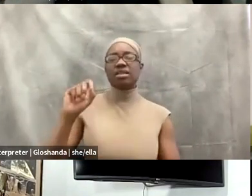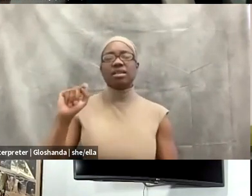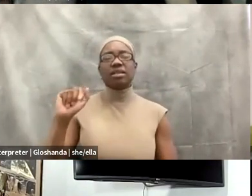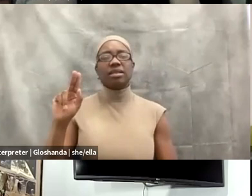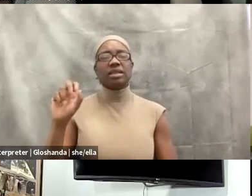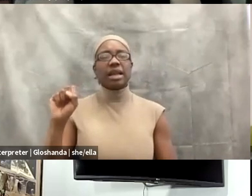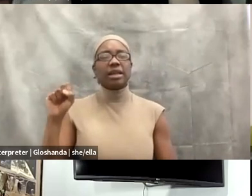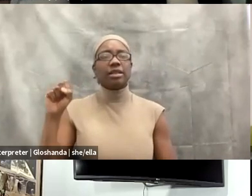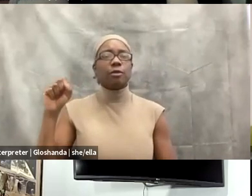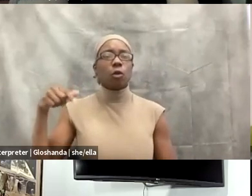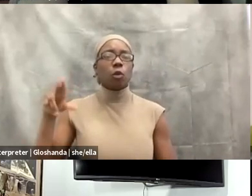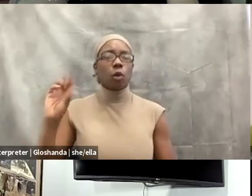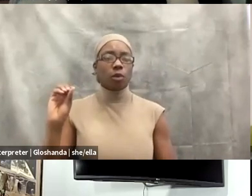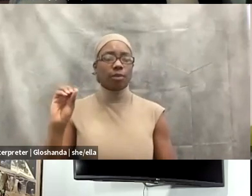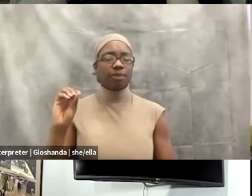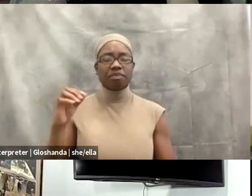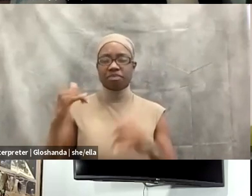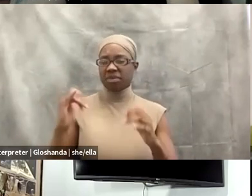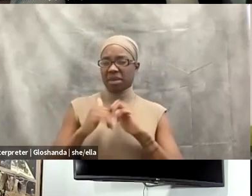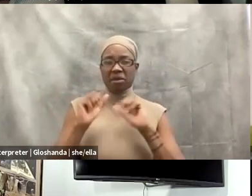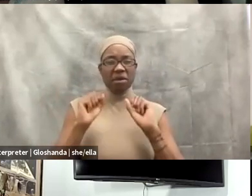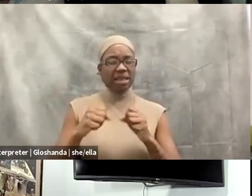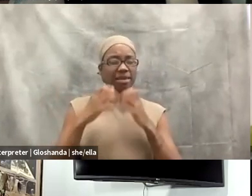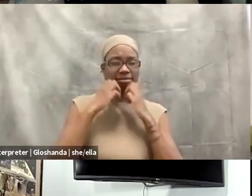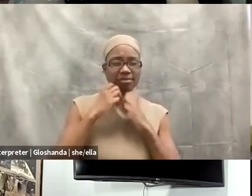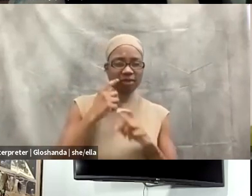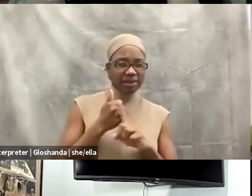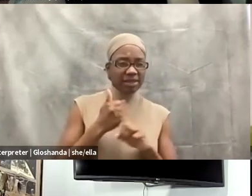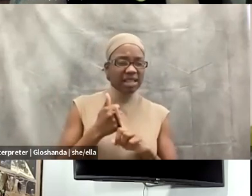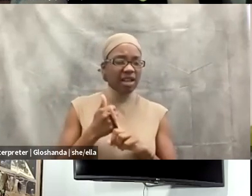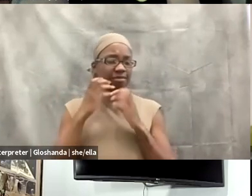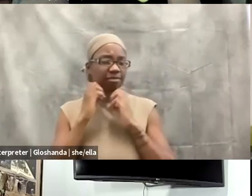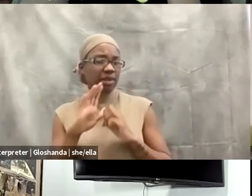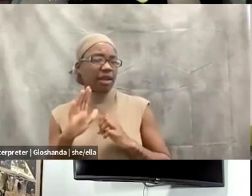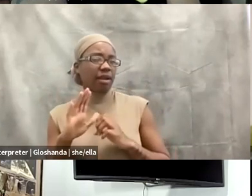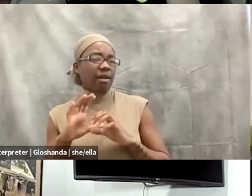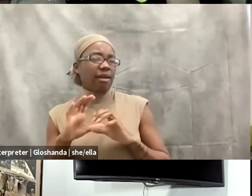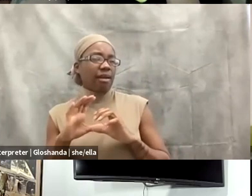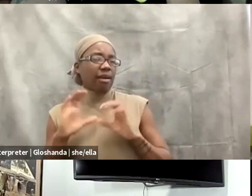a situation where they are asked to work in ways that compromise their personal values?